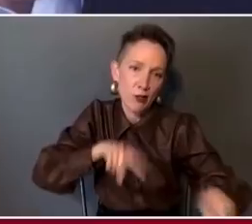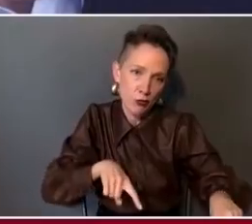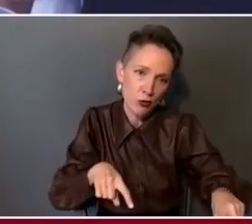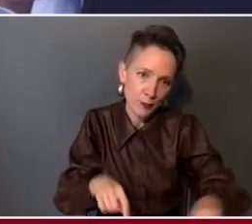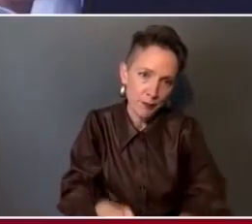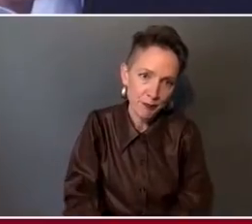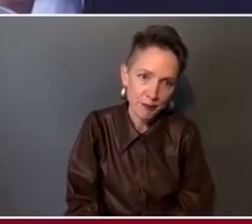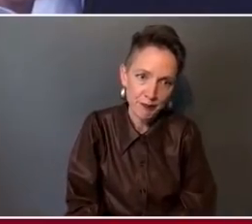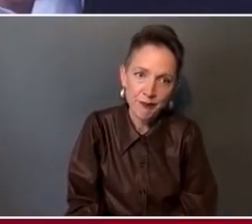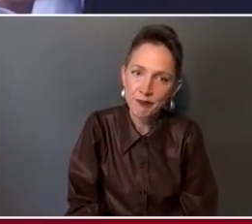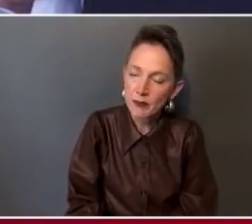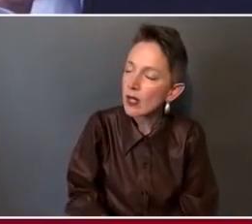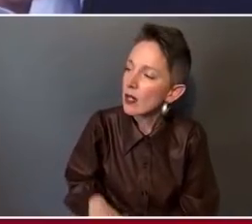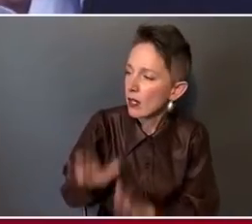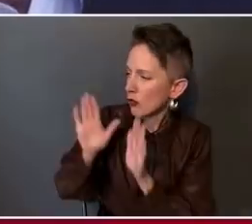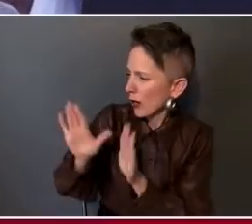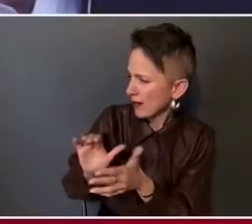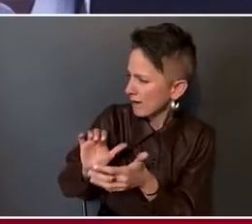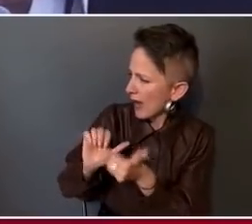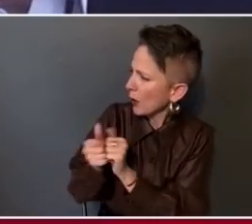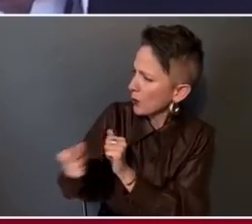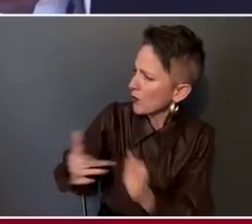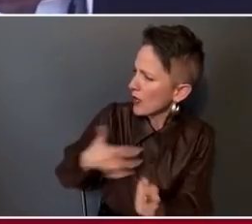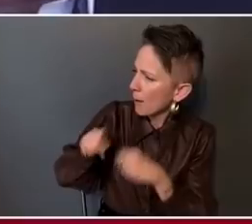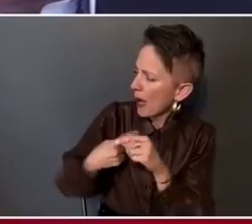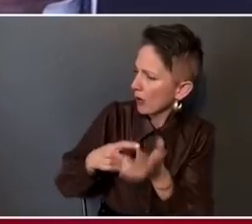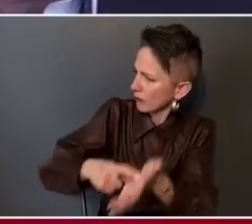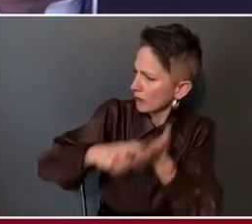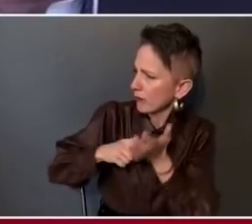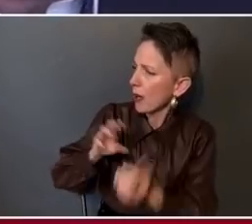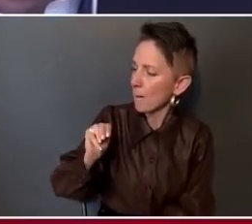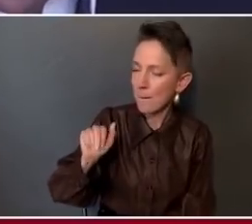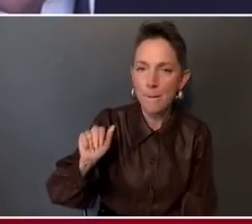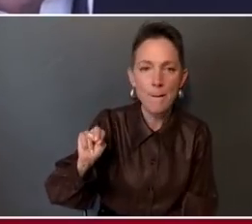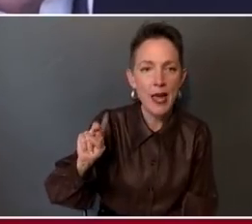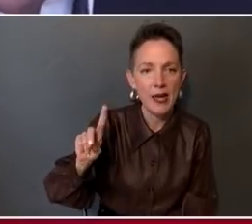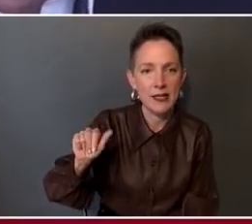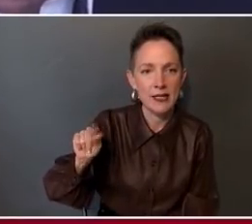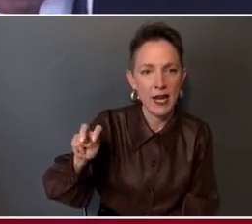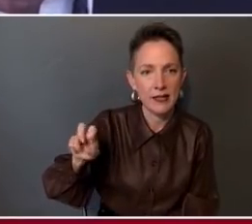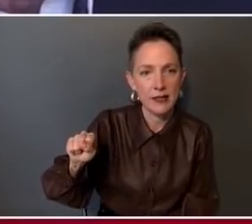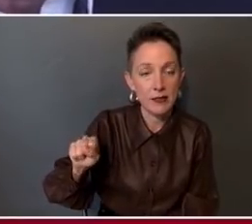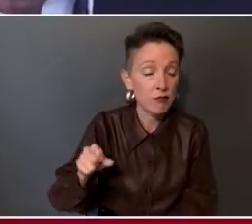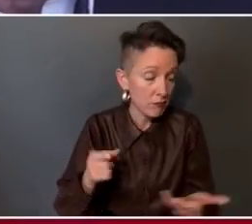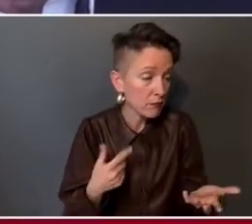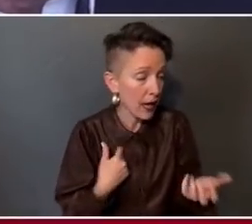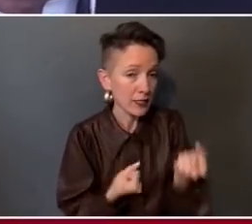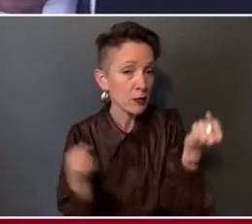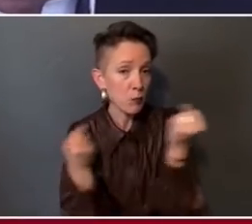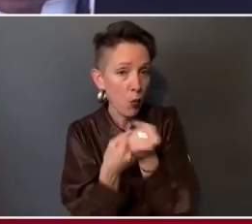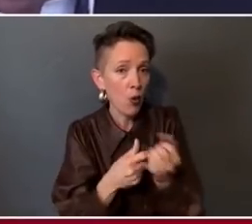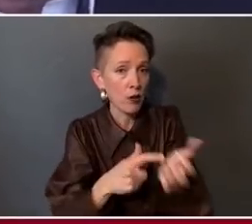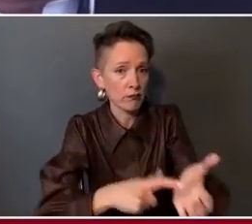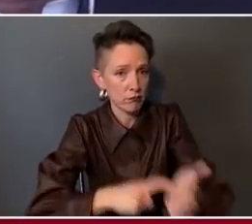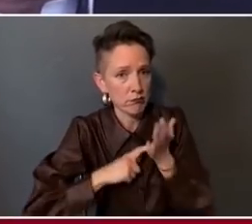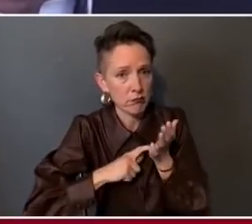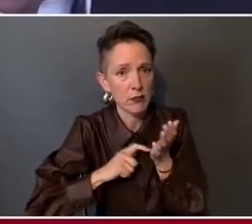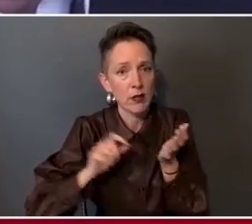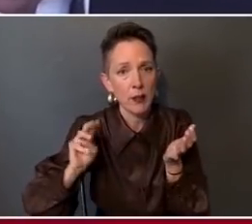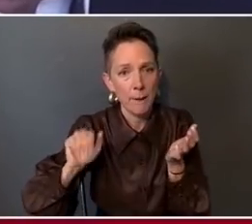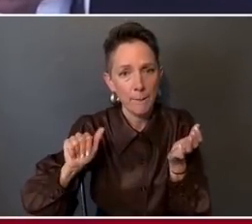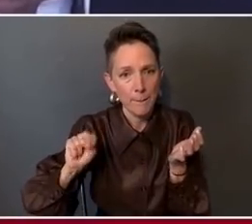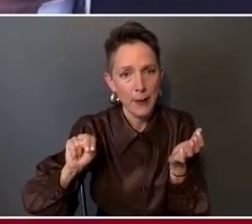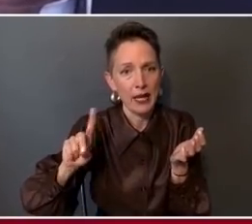How do you feel about mandates, Mike? Well, I actually support the mandate in the sense that it is all about not just the